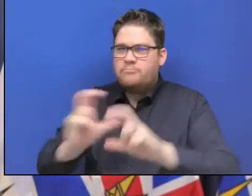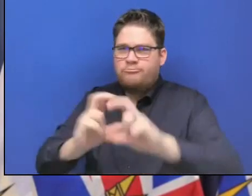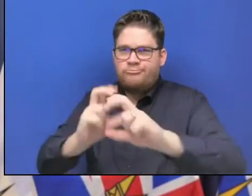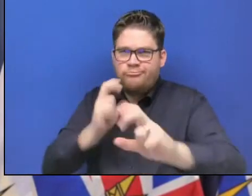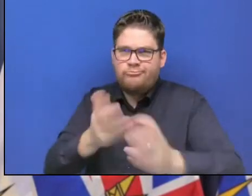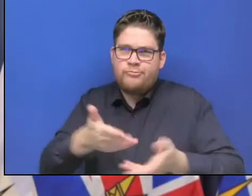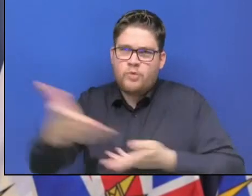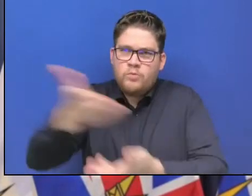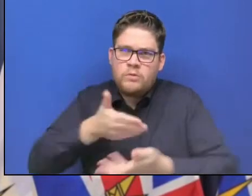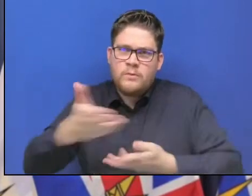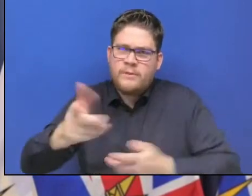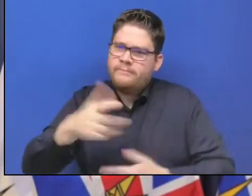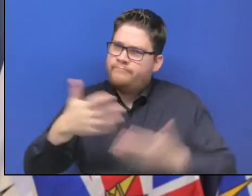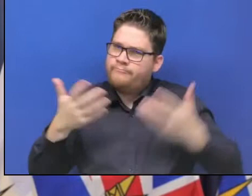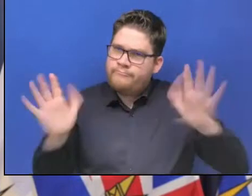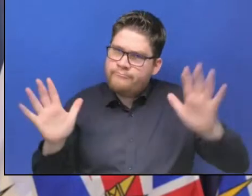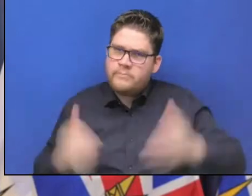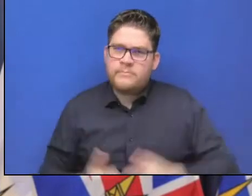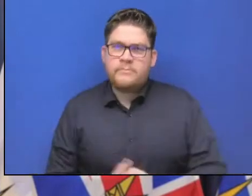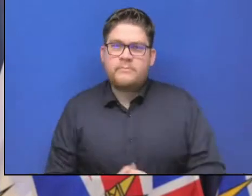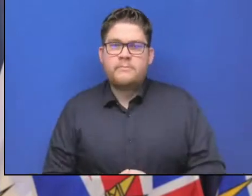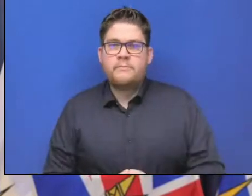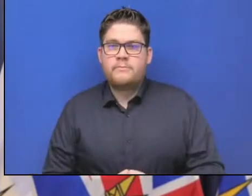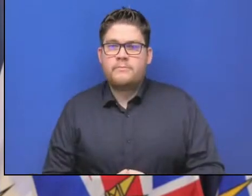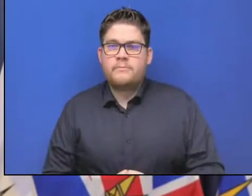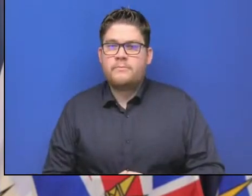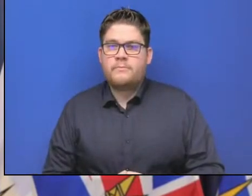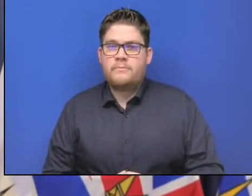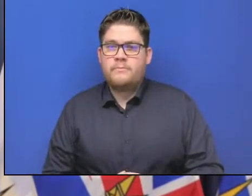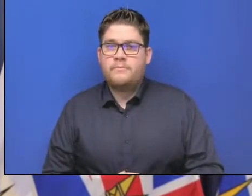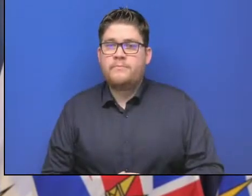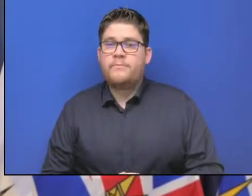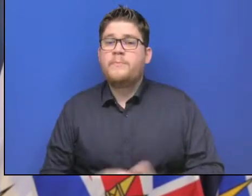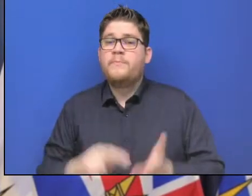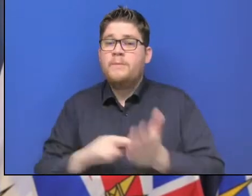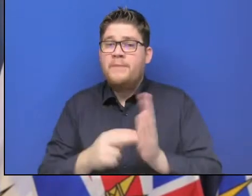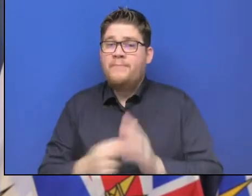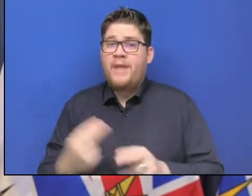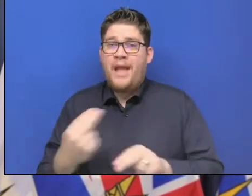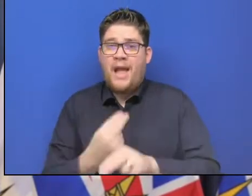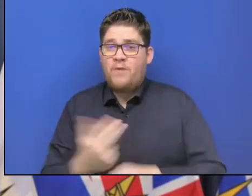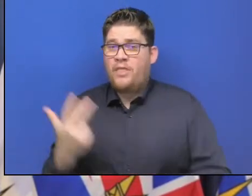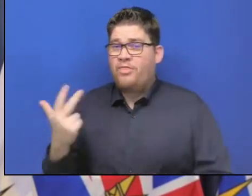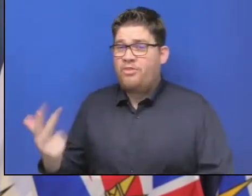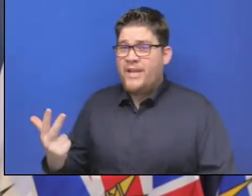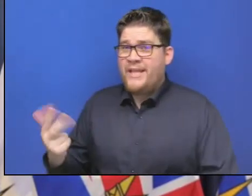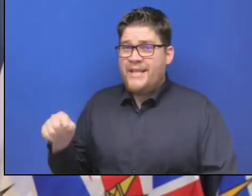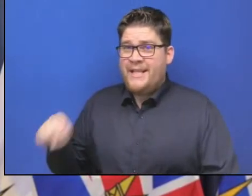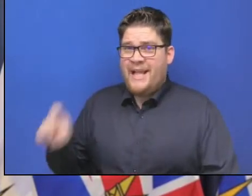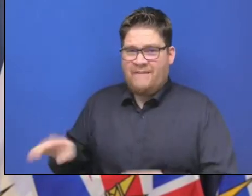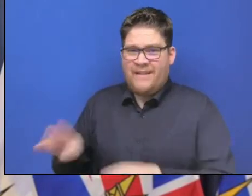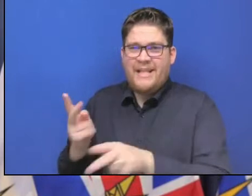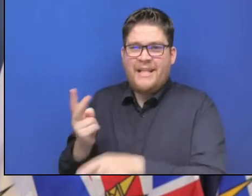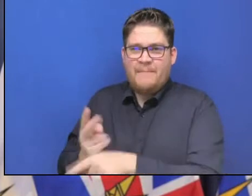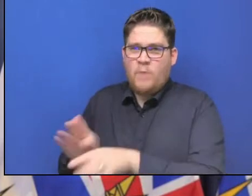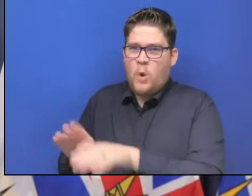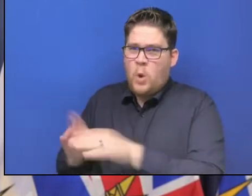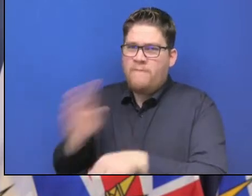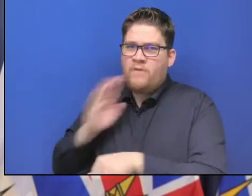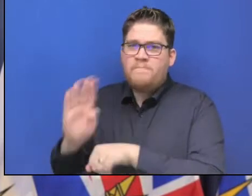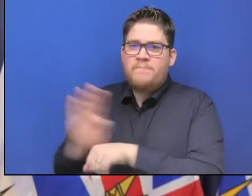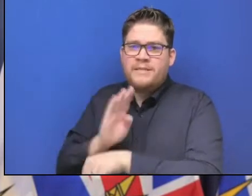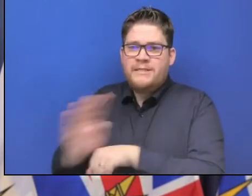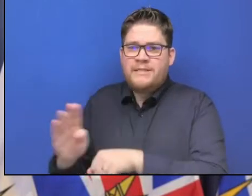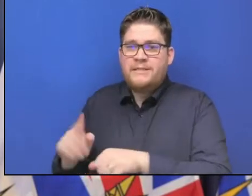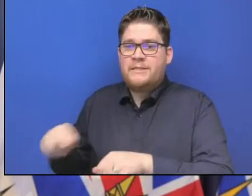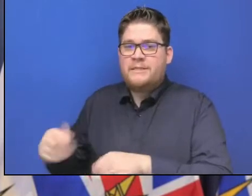functionality of Highway 3, which, as you know, reopened last Friday. And we have crews